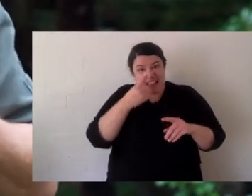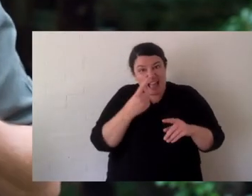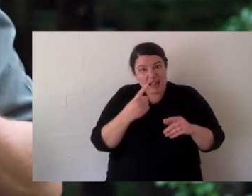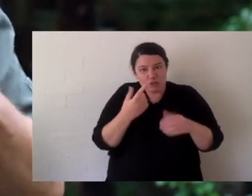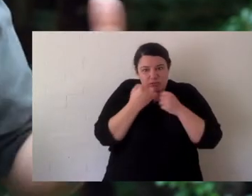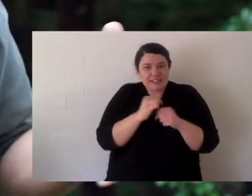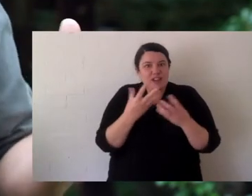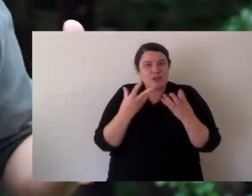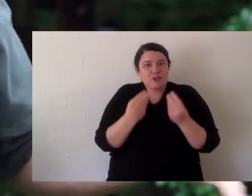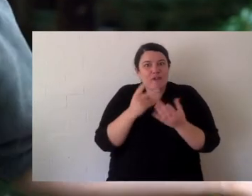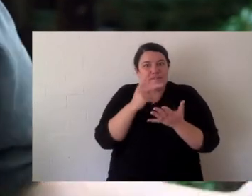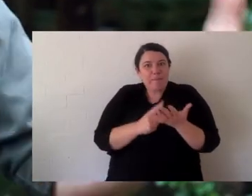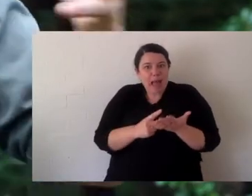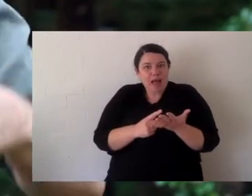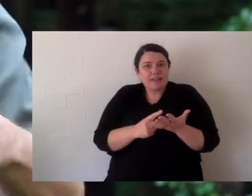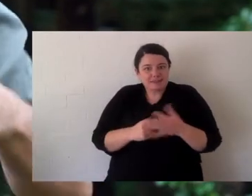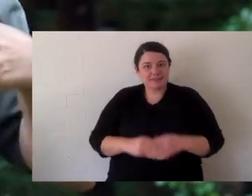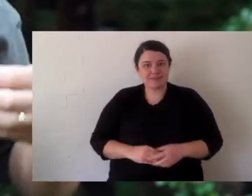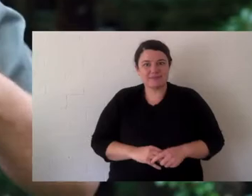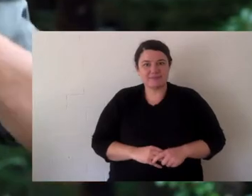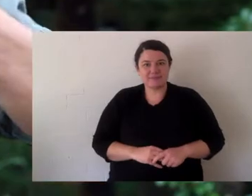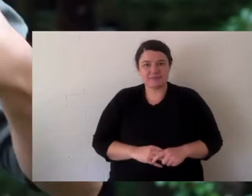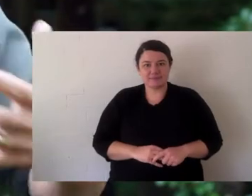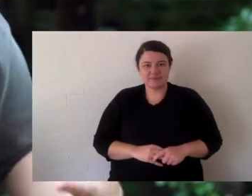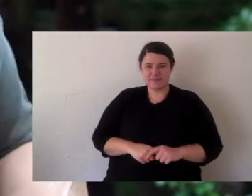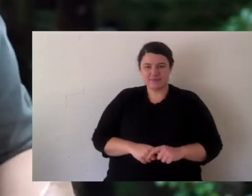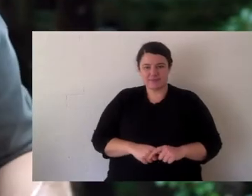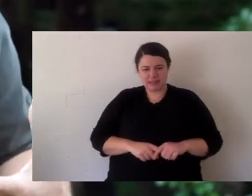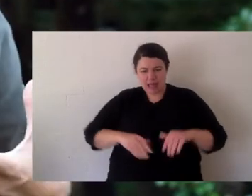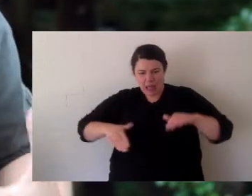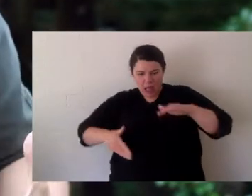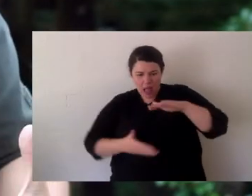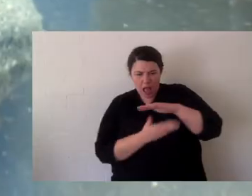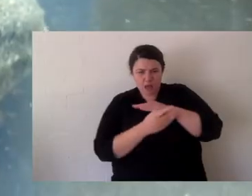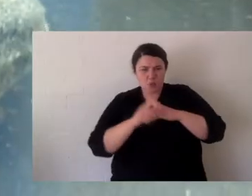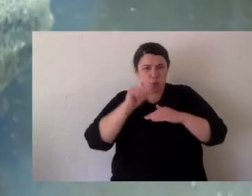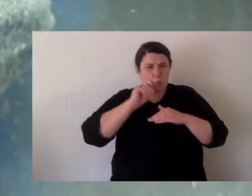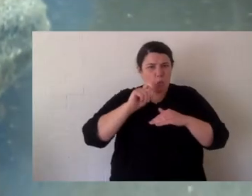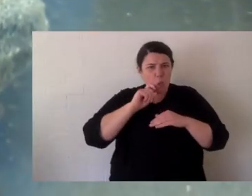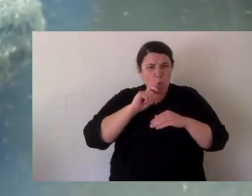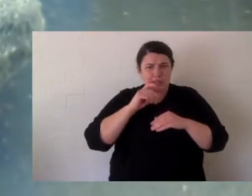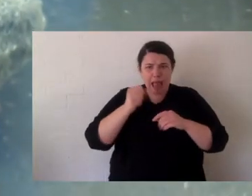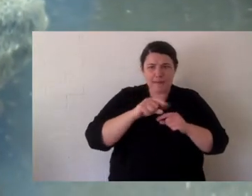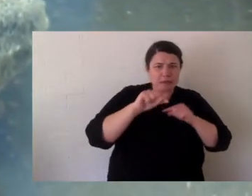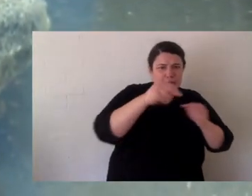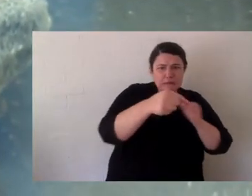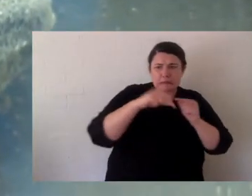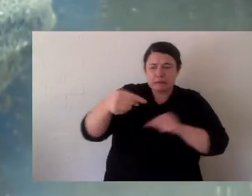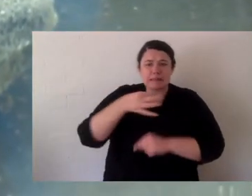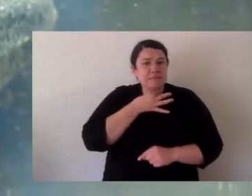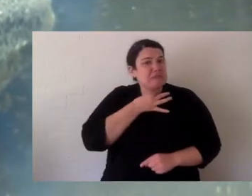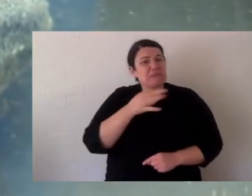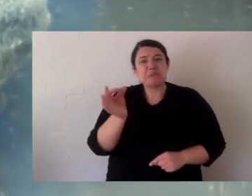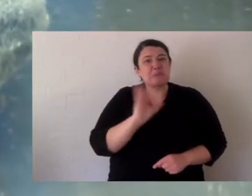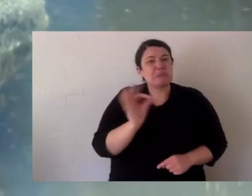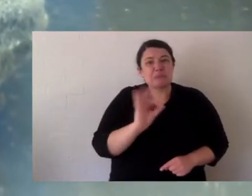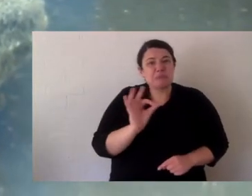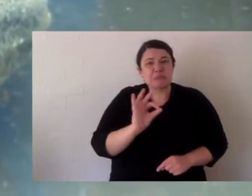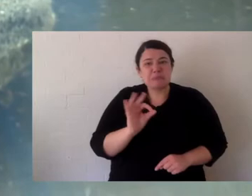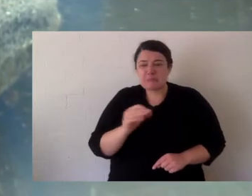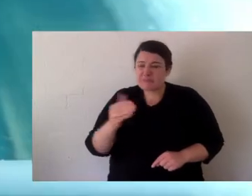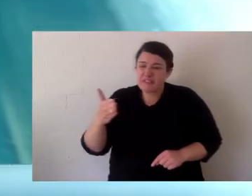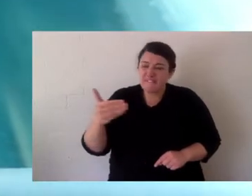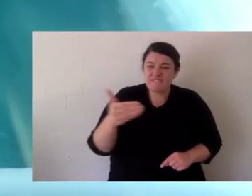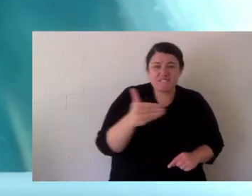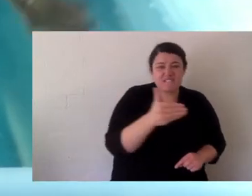shell and the eagle can't eat it because it's protected and they've got to protect those soft parts of the body. Living underwater, they don't have many